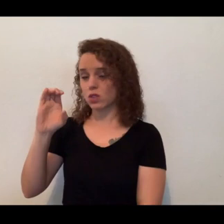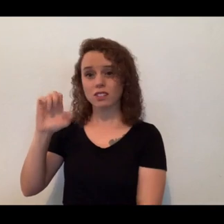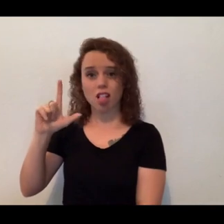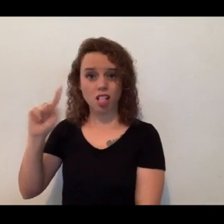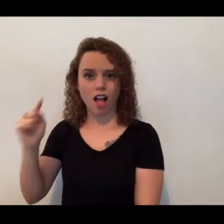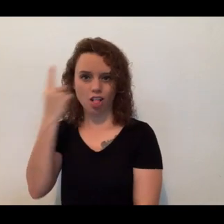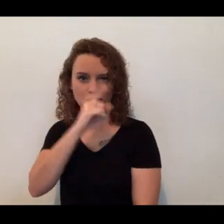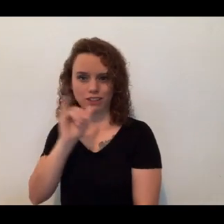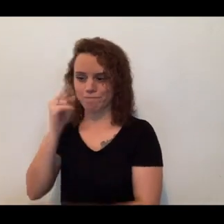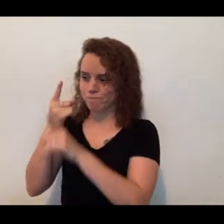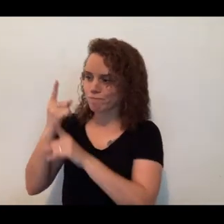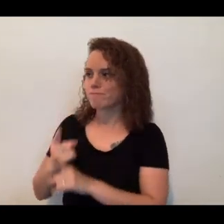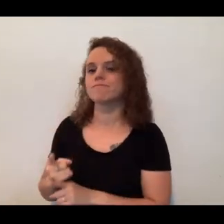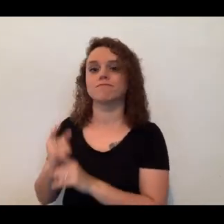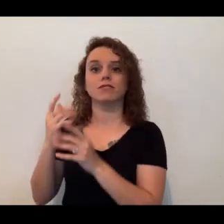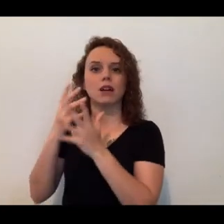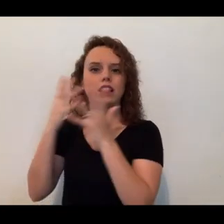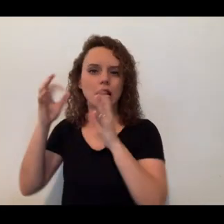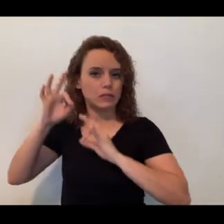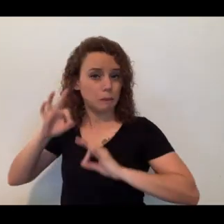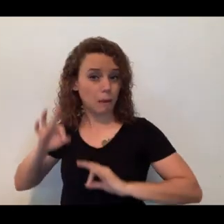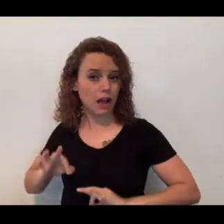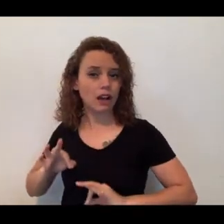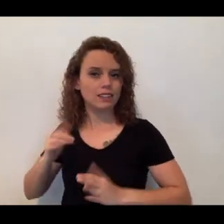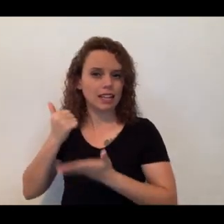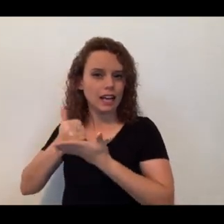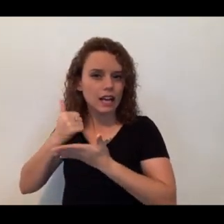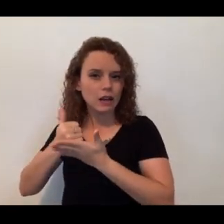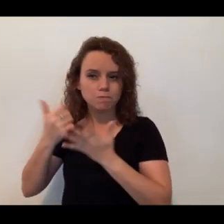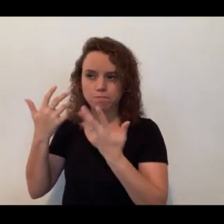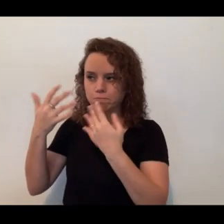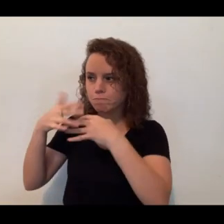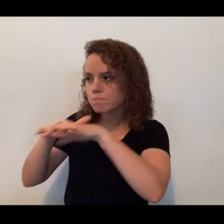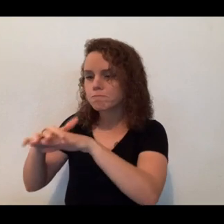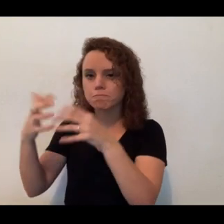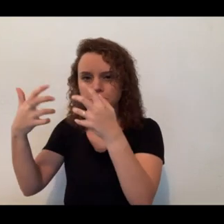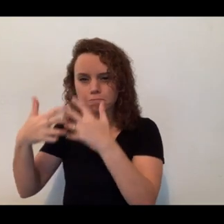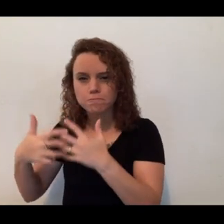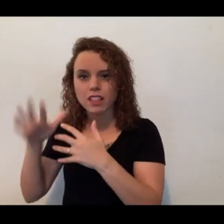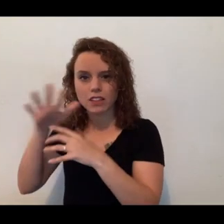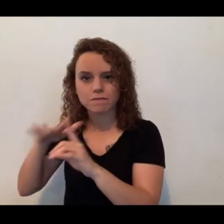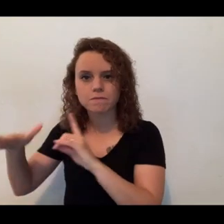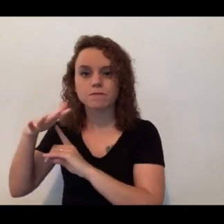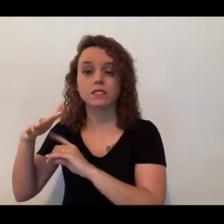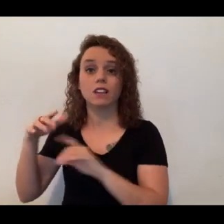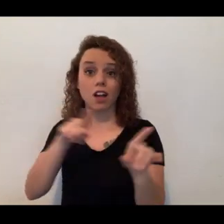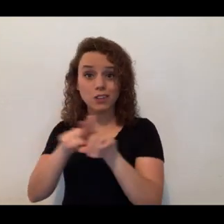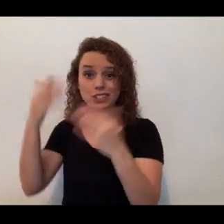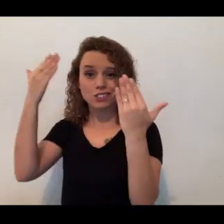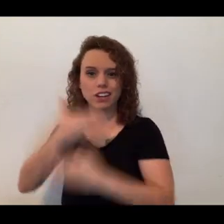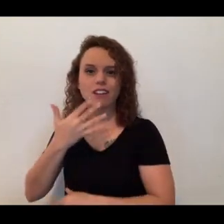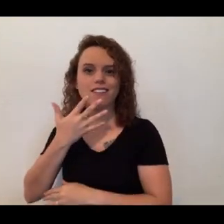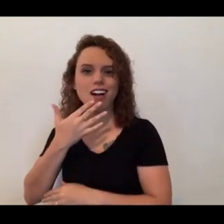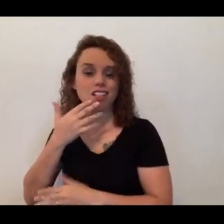look like this with lots of spots to be able to help them to blend in, and a dark color that's really going to help them